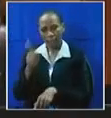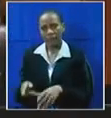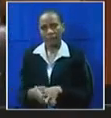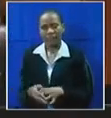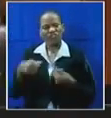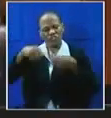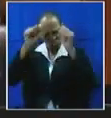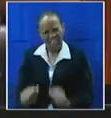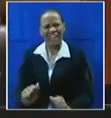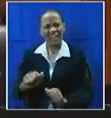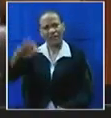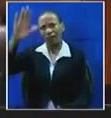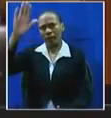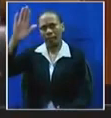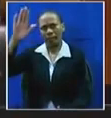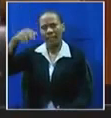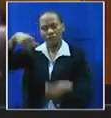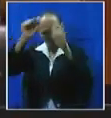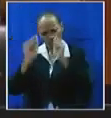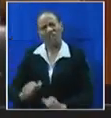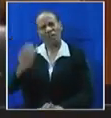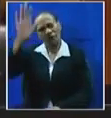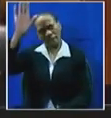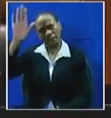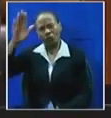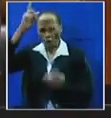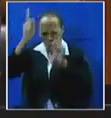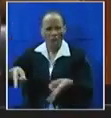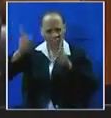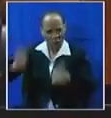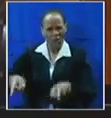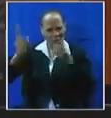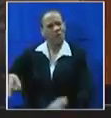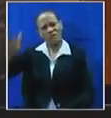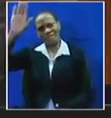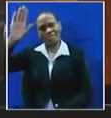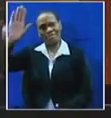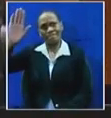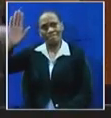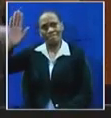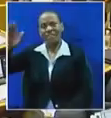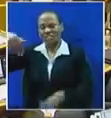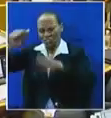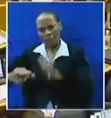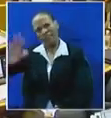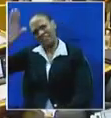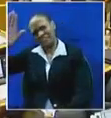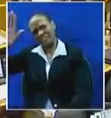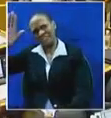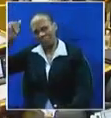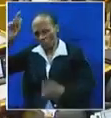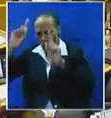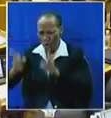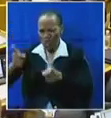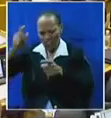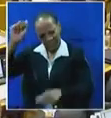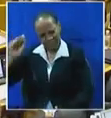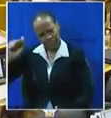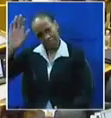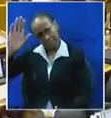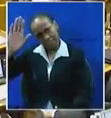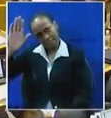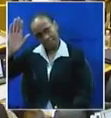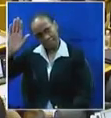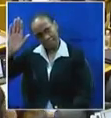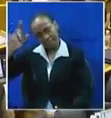Chair. Chair, Order, Pastor. I'm going to do the same. Yes, Lord, Order, Pastor. Honorable Chair,